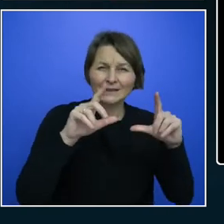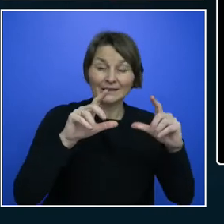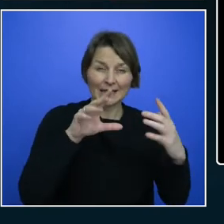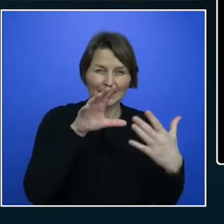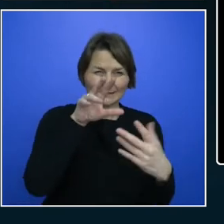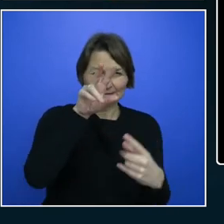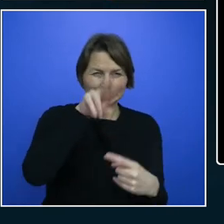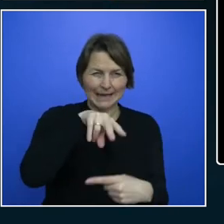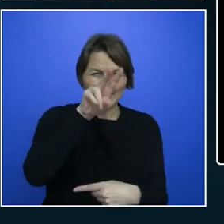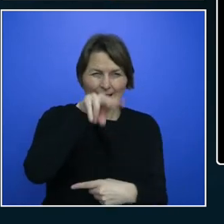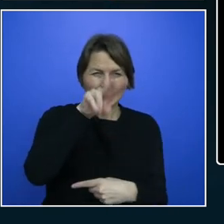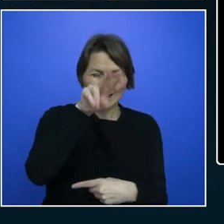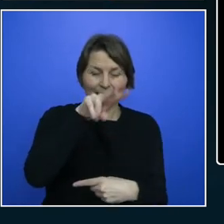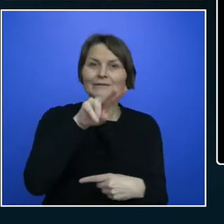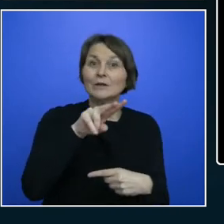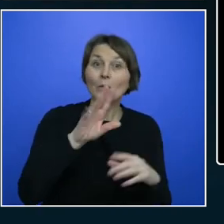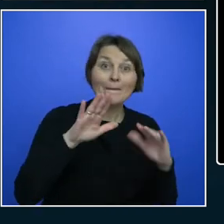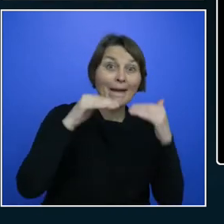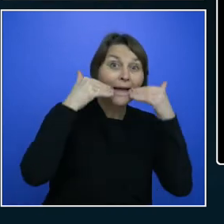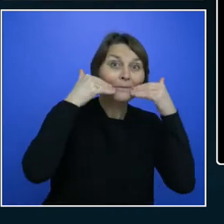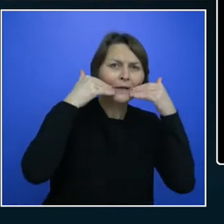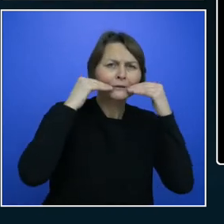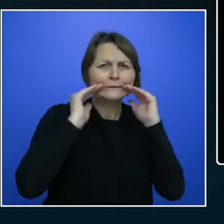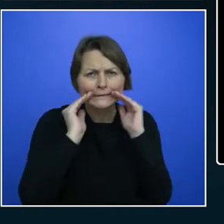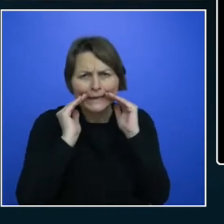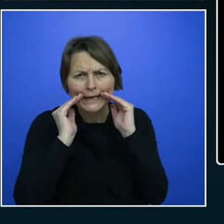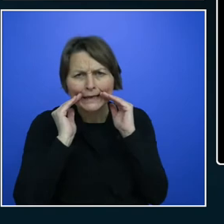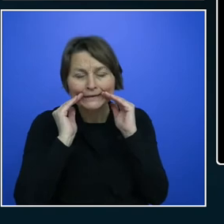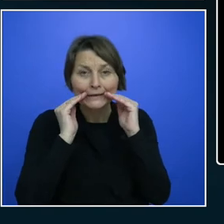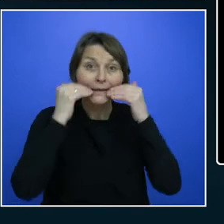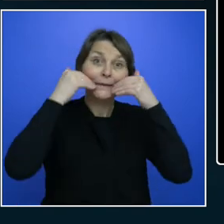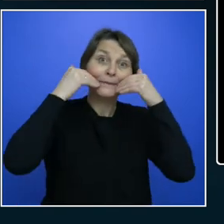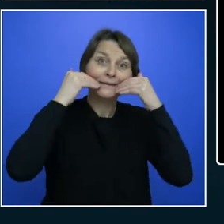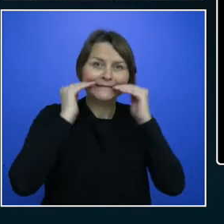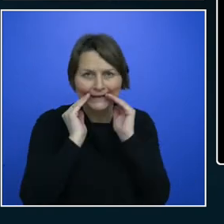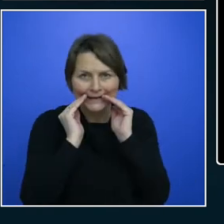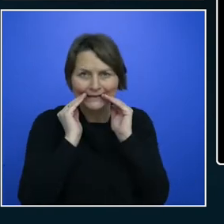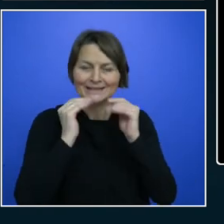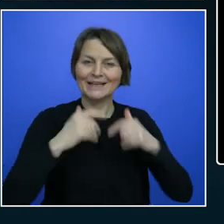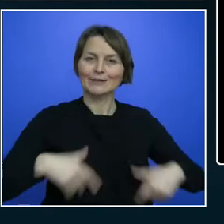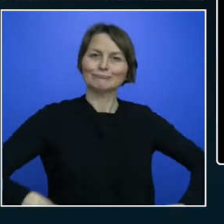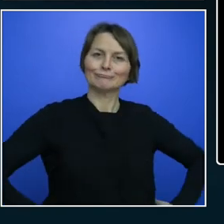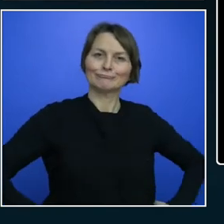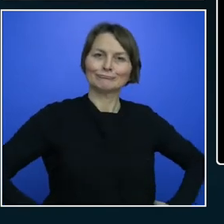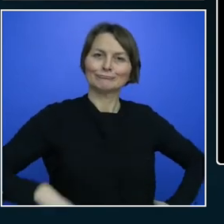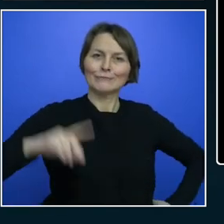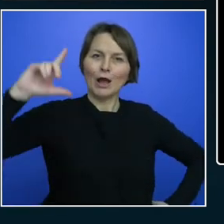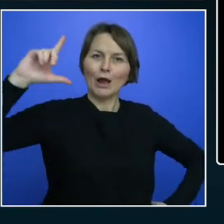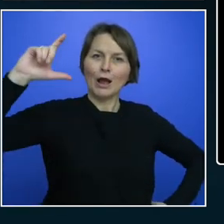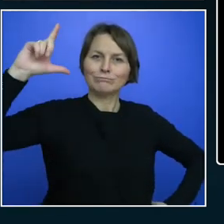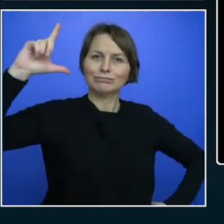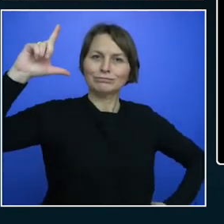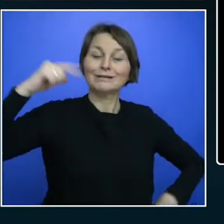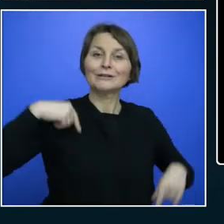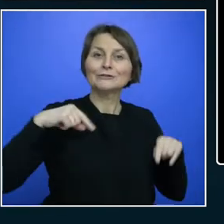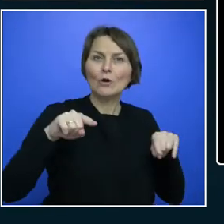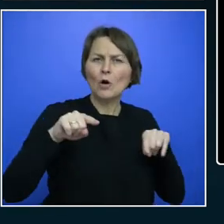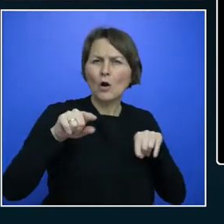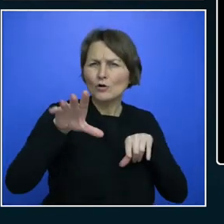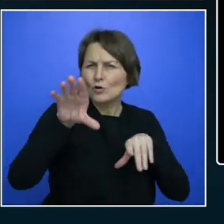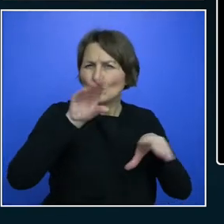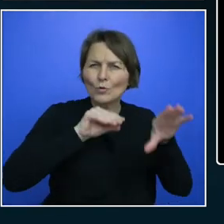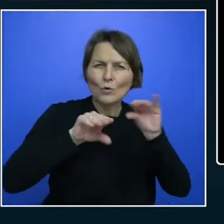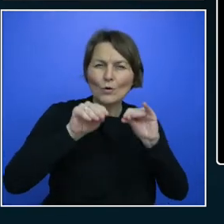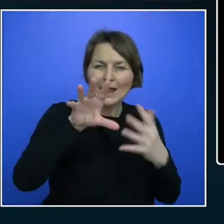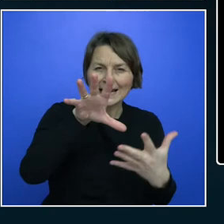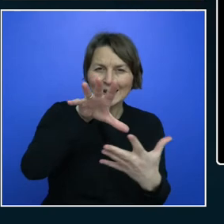giving a caption. Satya and Dale, Bill Gates, Steve Ballmer posing for a photo, confidence 97%. Captioning and